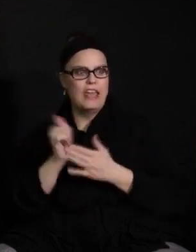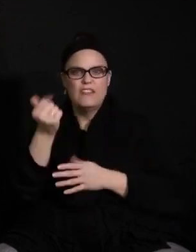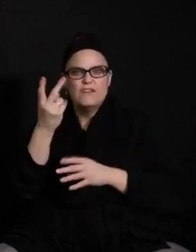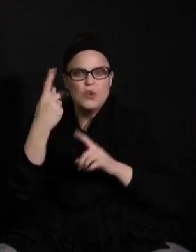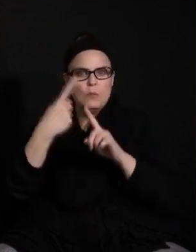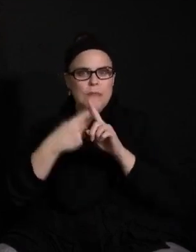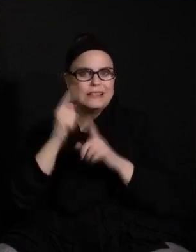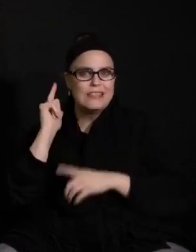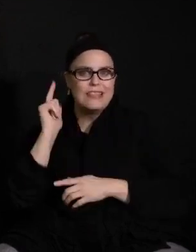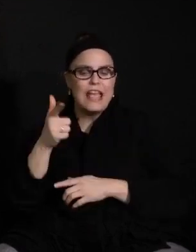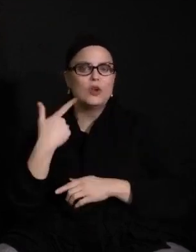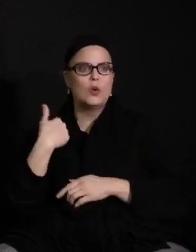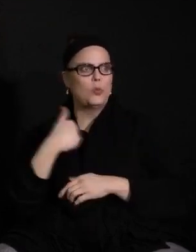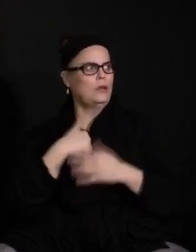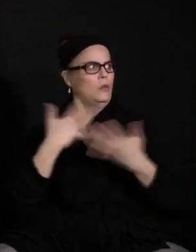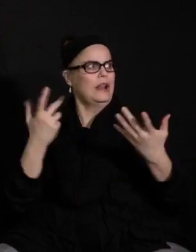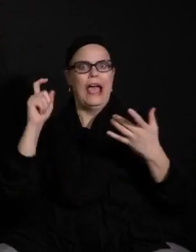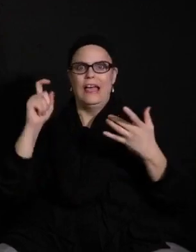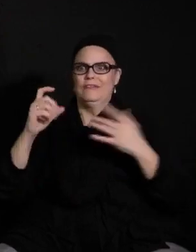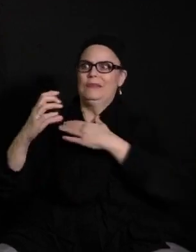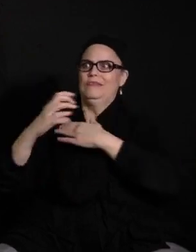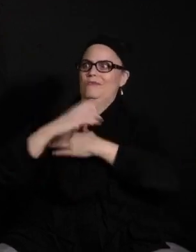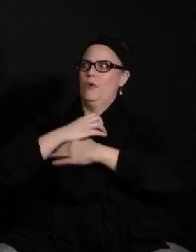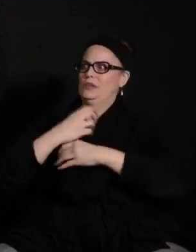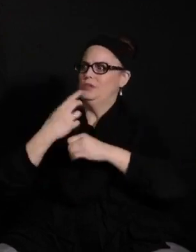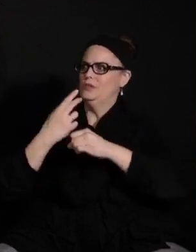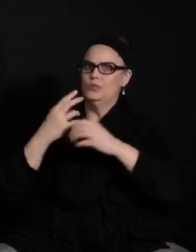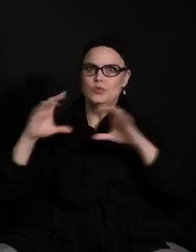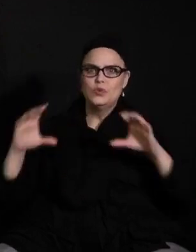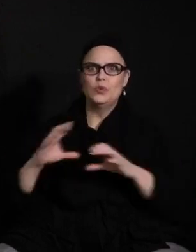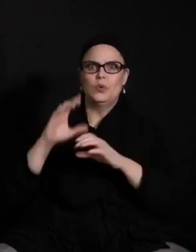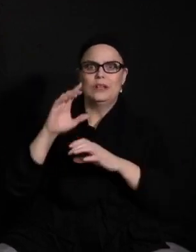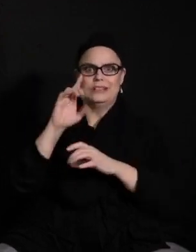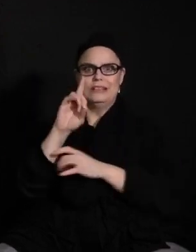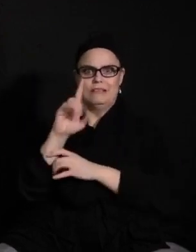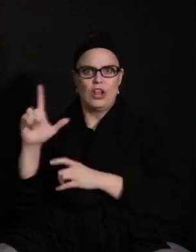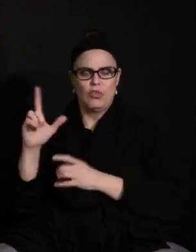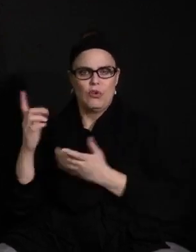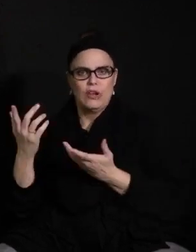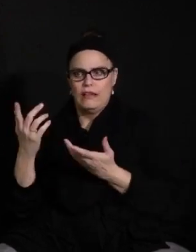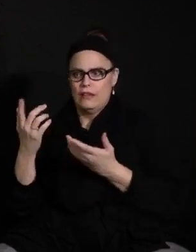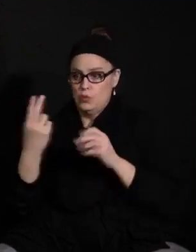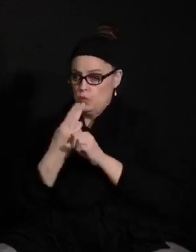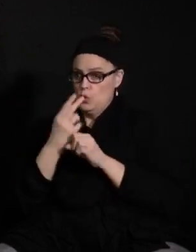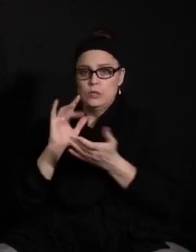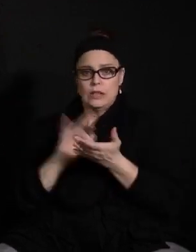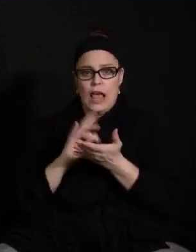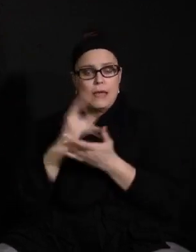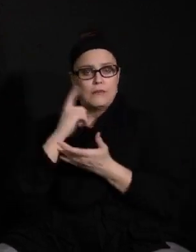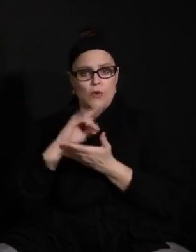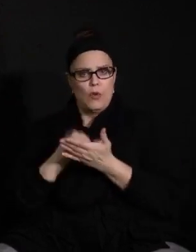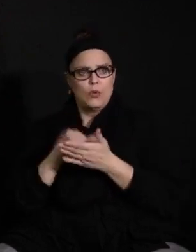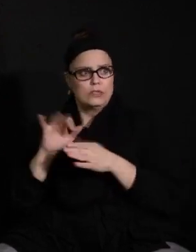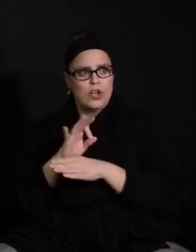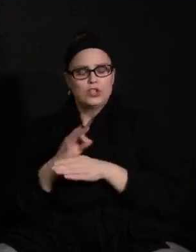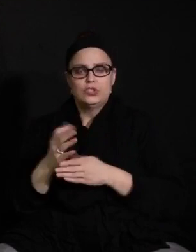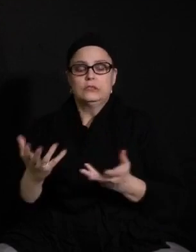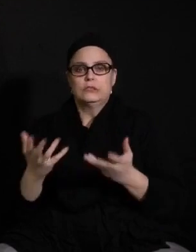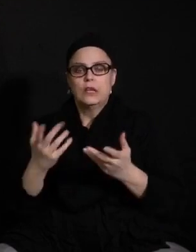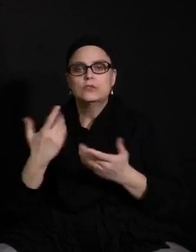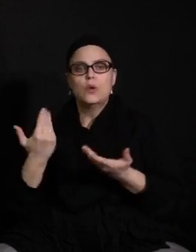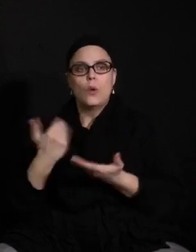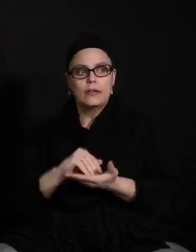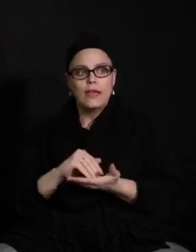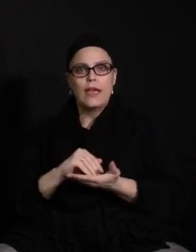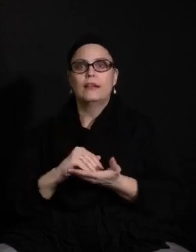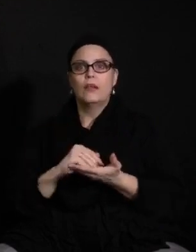and be forced to use an iPad or a device for all of our functions. So again, what we're talking about